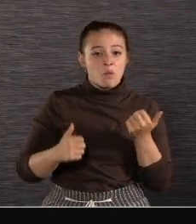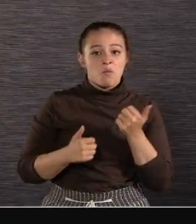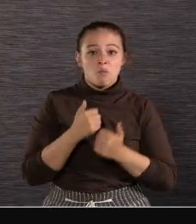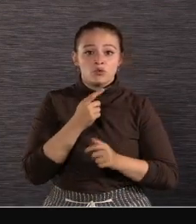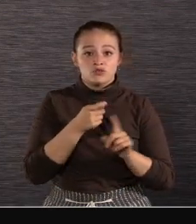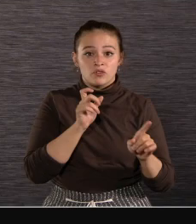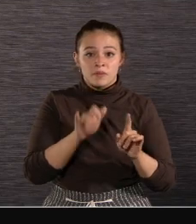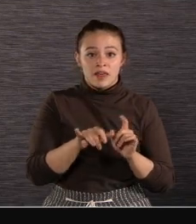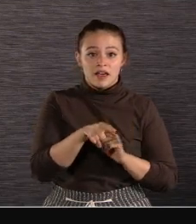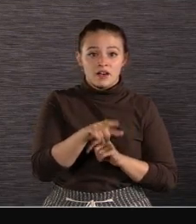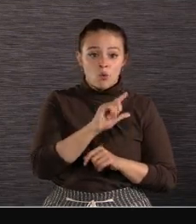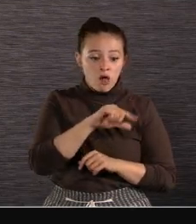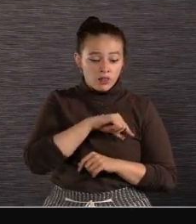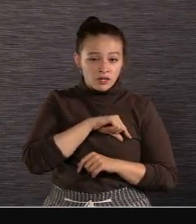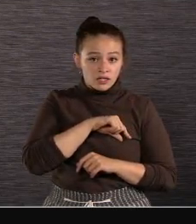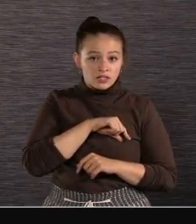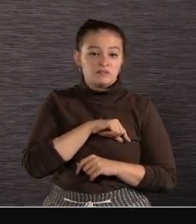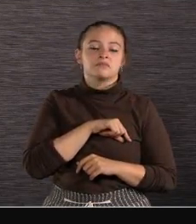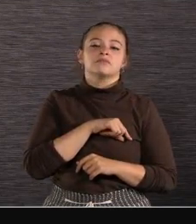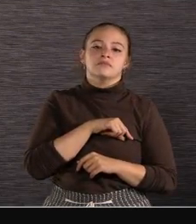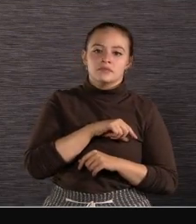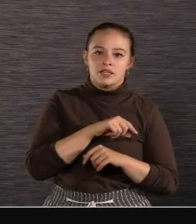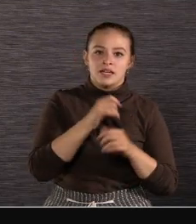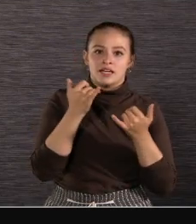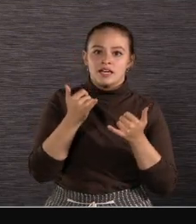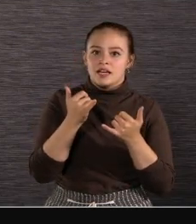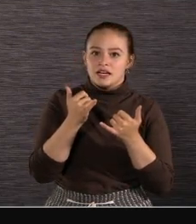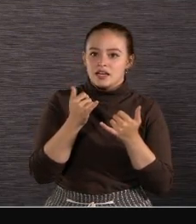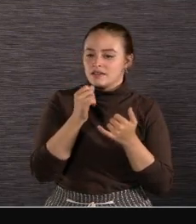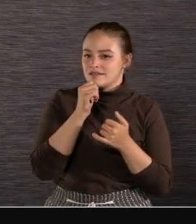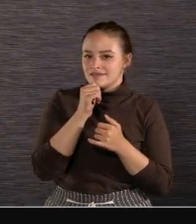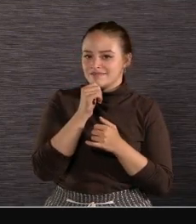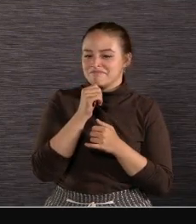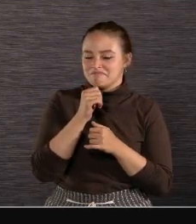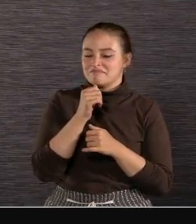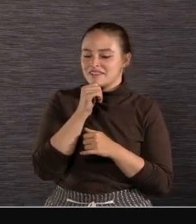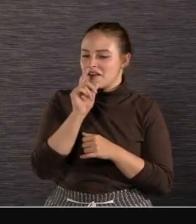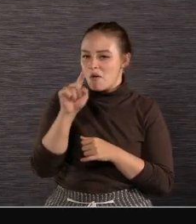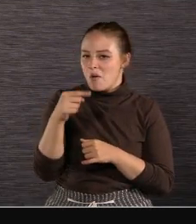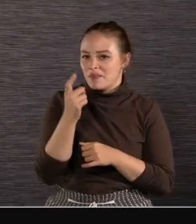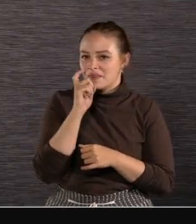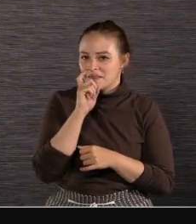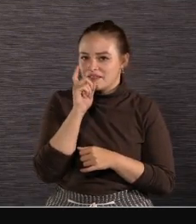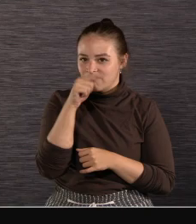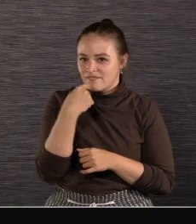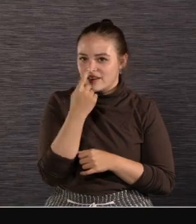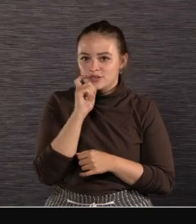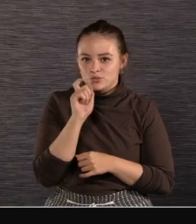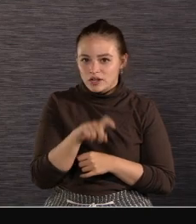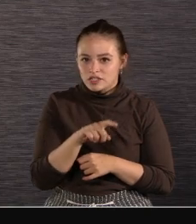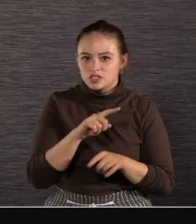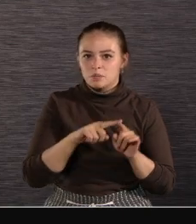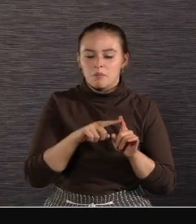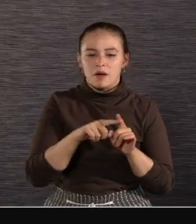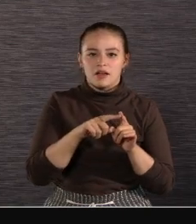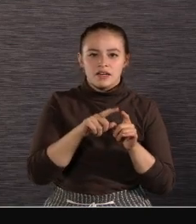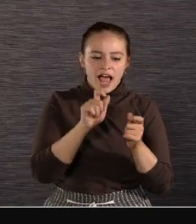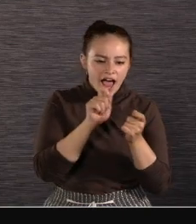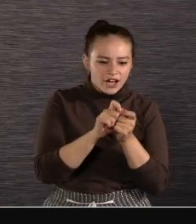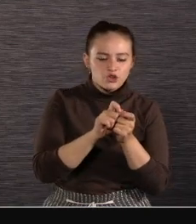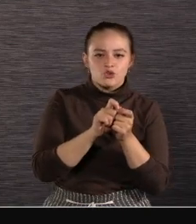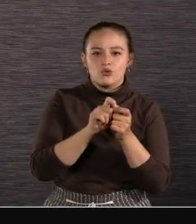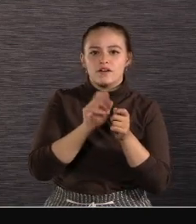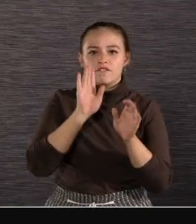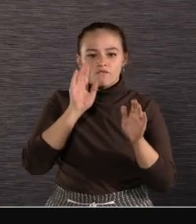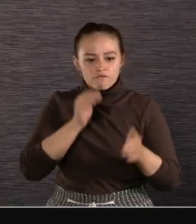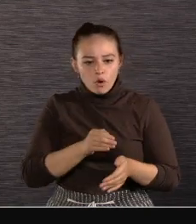Focus tracking now works on any object Not just faces By maintaining stable and accurate focus Your tracking shots